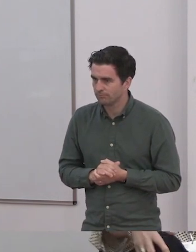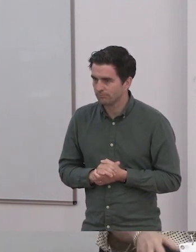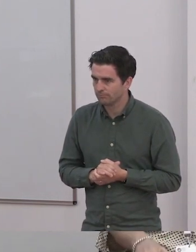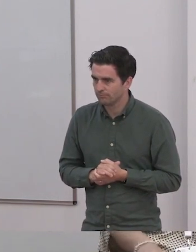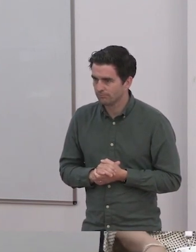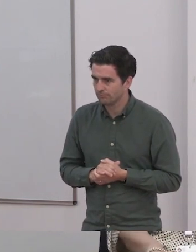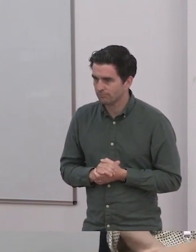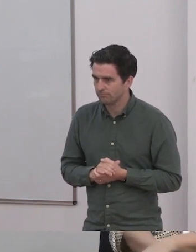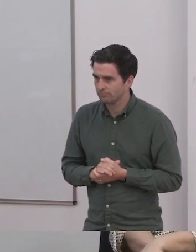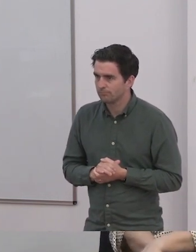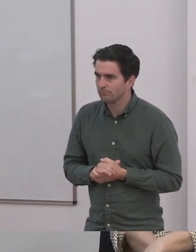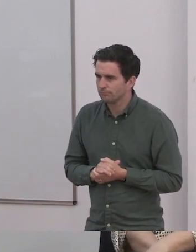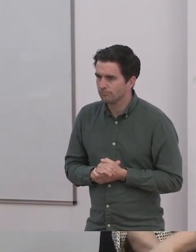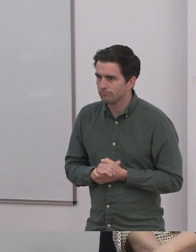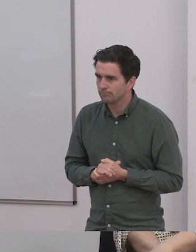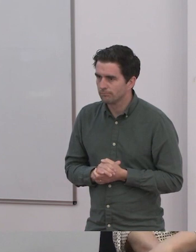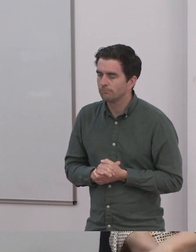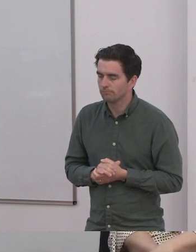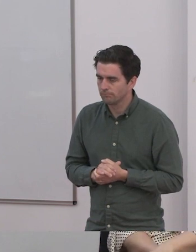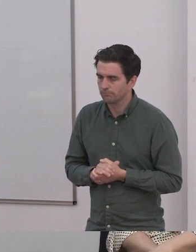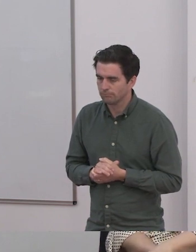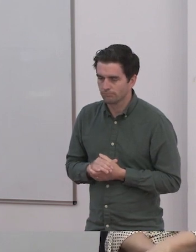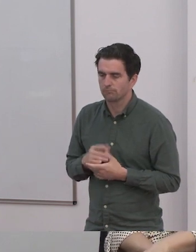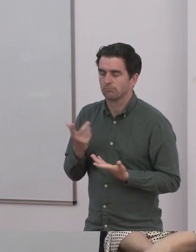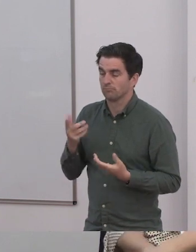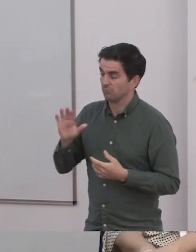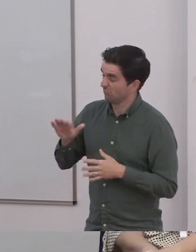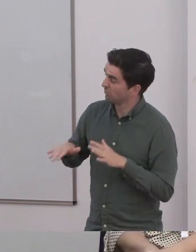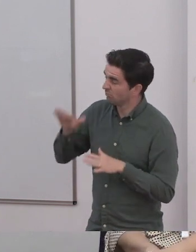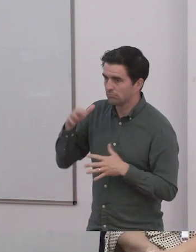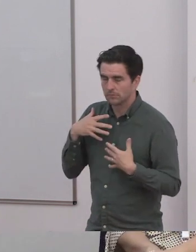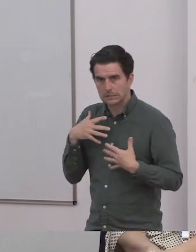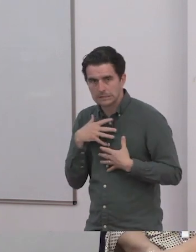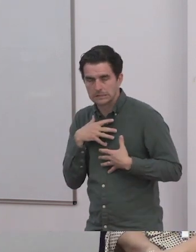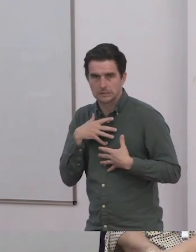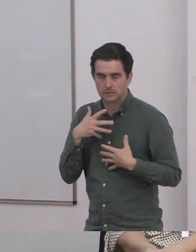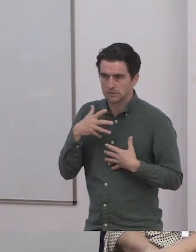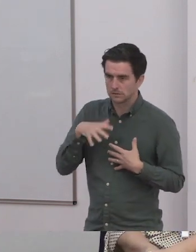house. I need to think of more words. I'm good. It's fine.